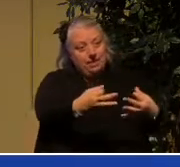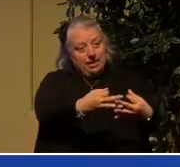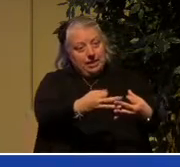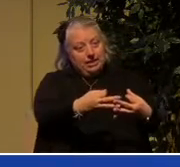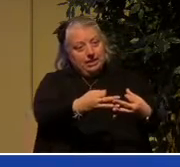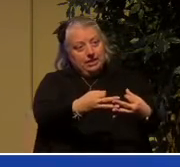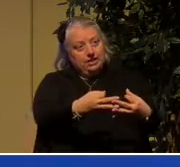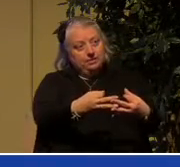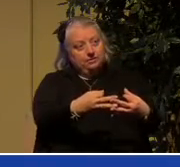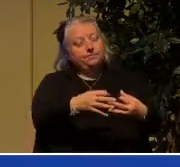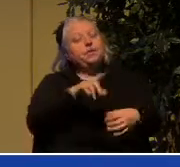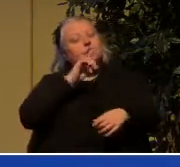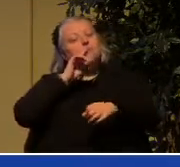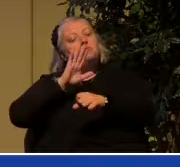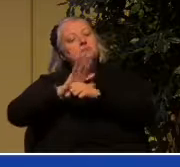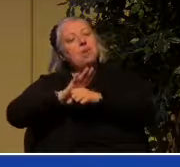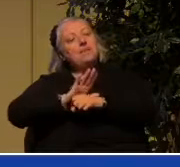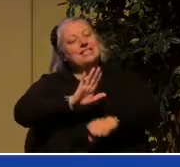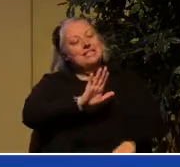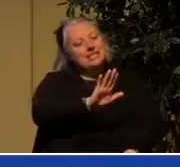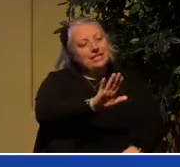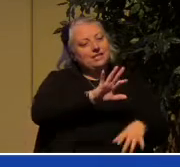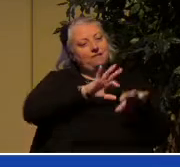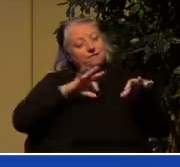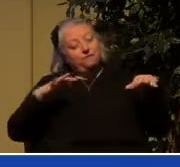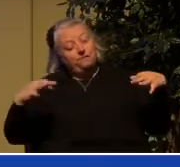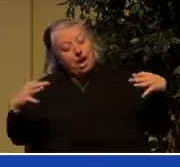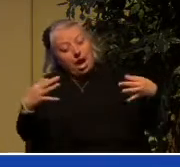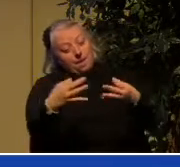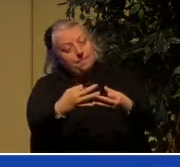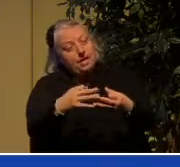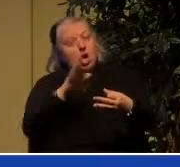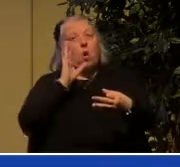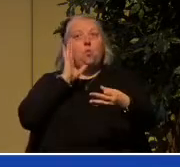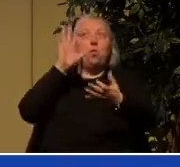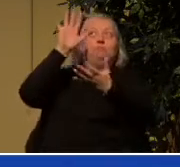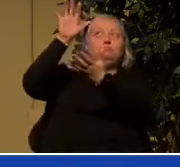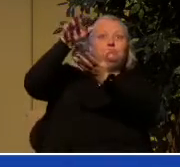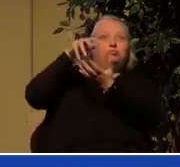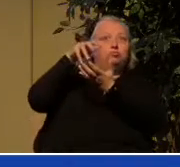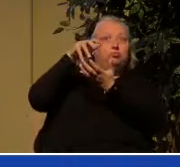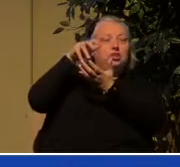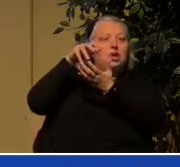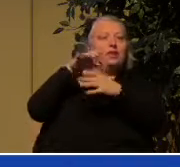that Abraham's offspring would inherit the earth.